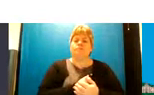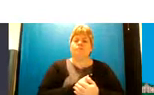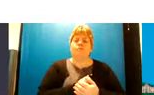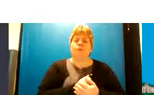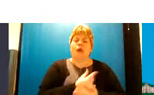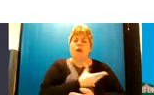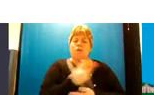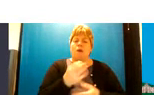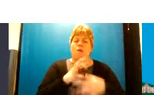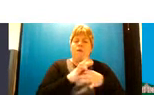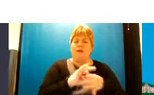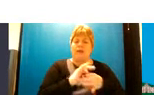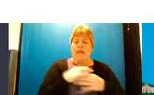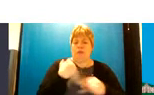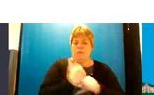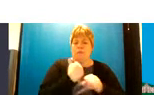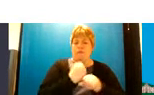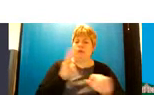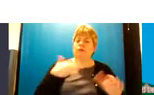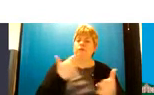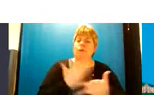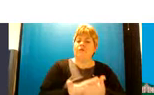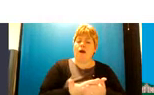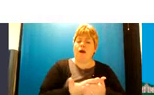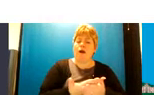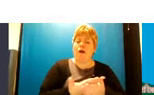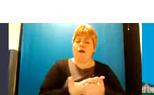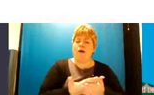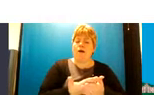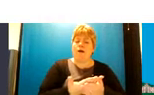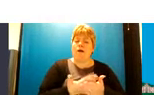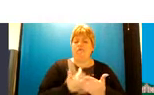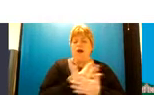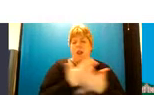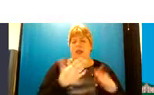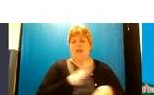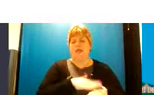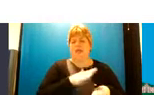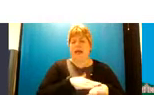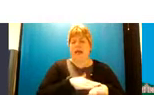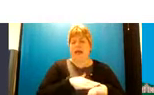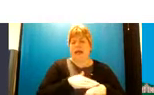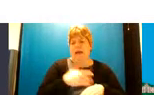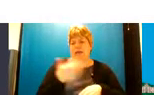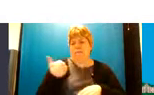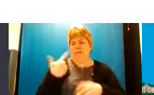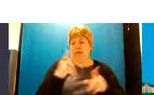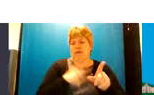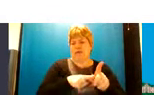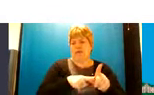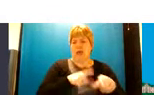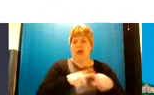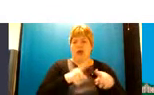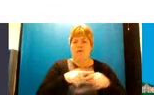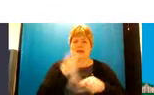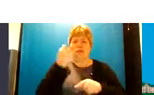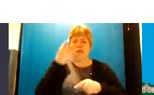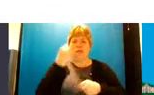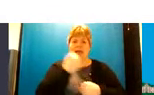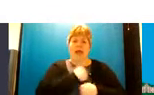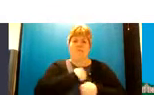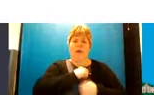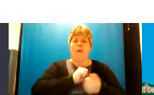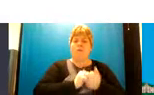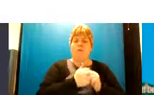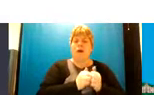engagement that we have done so far that we spent quite a lot of time this this last year trying to understand from our partners